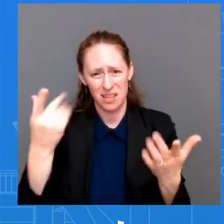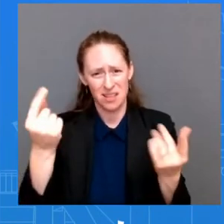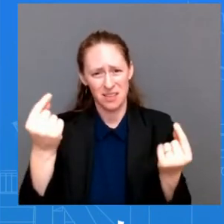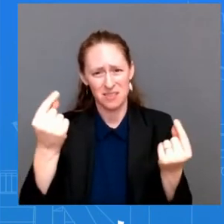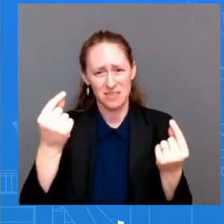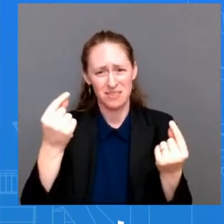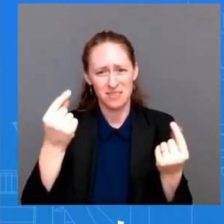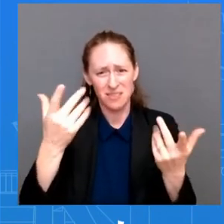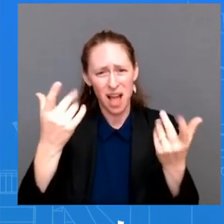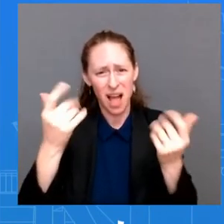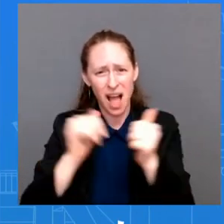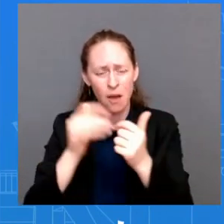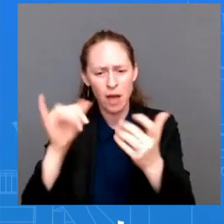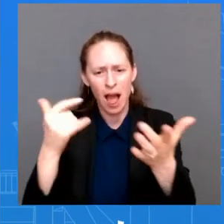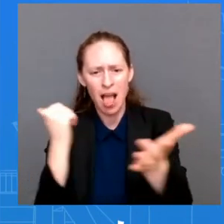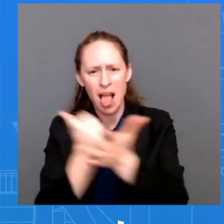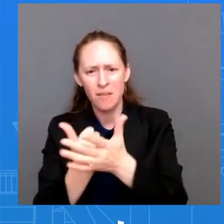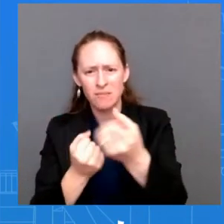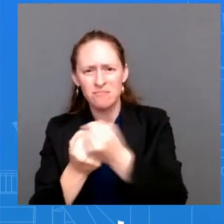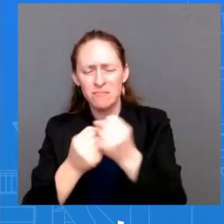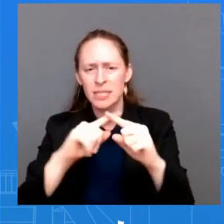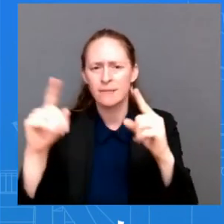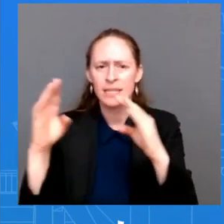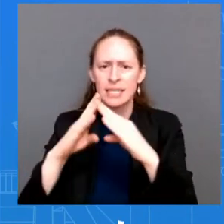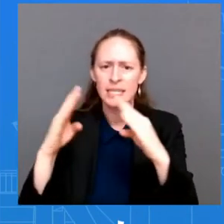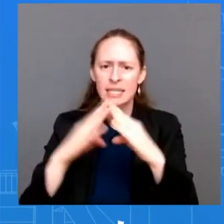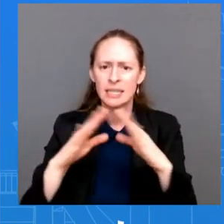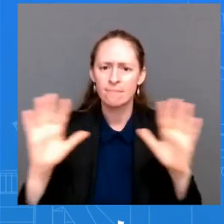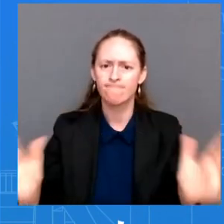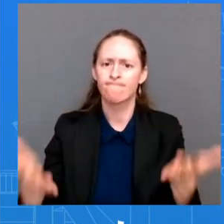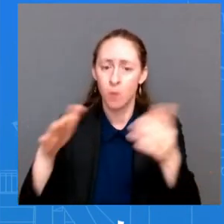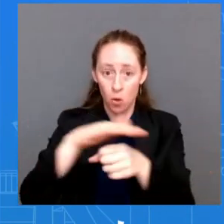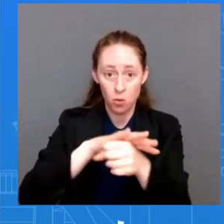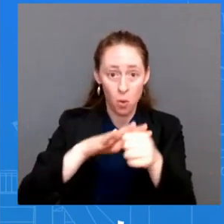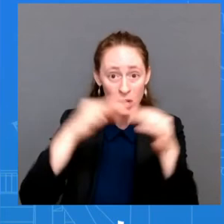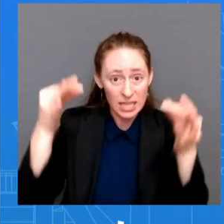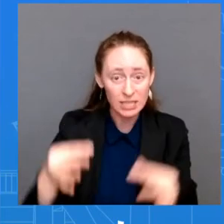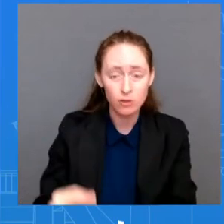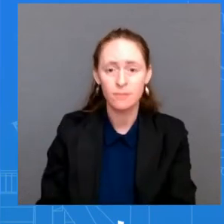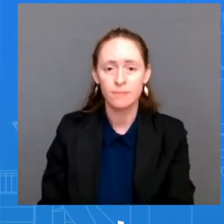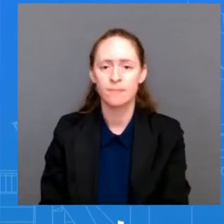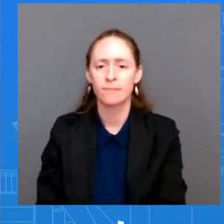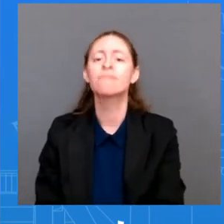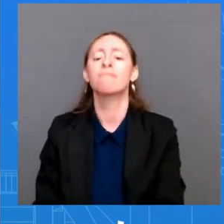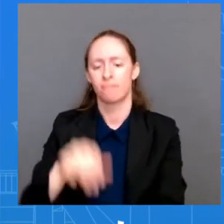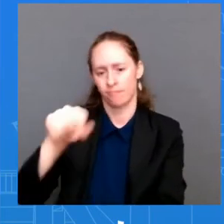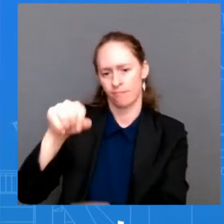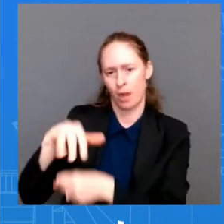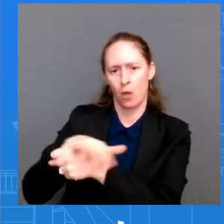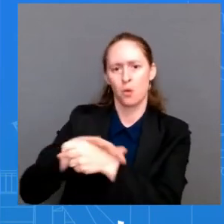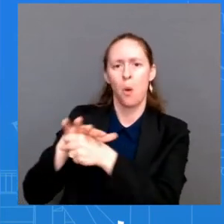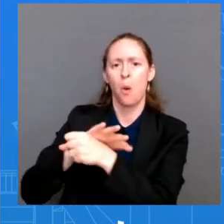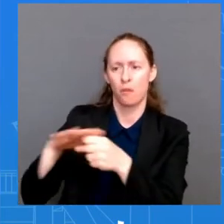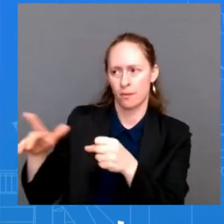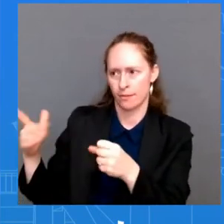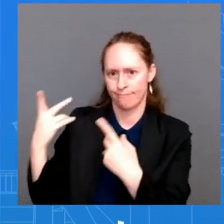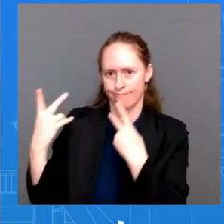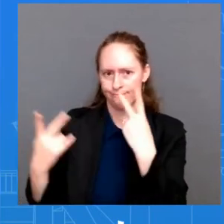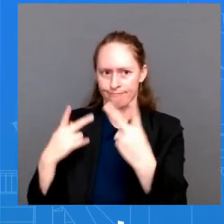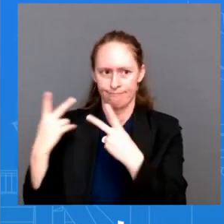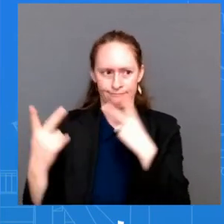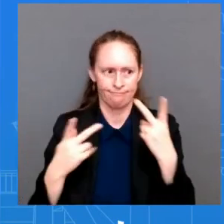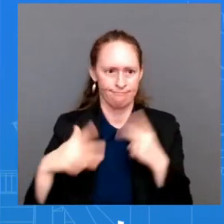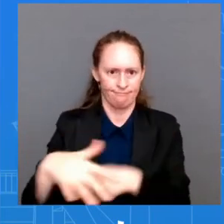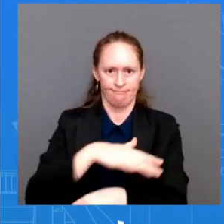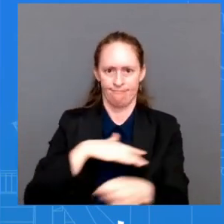Clearly, it's a local jurisdiction. It's for them to to figure out what's going on in their own community. They know best of what's